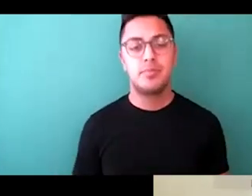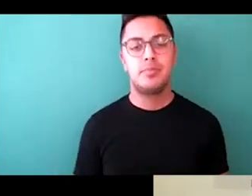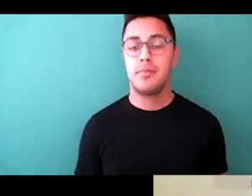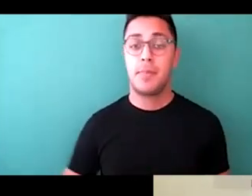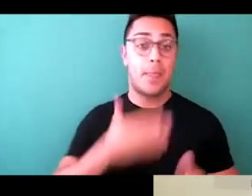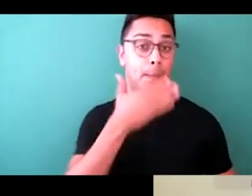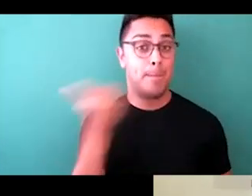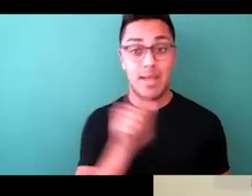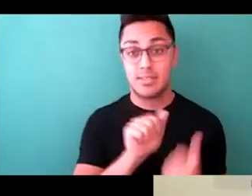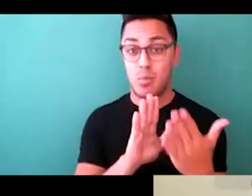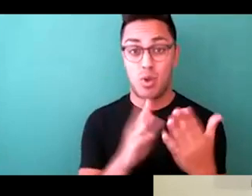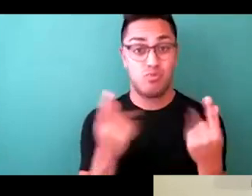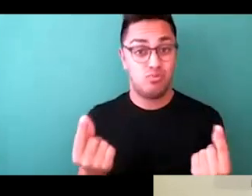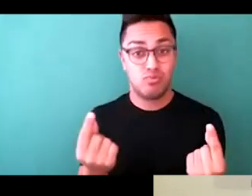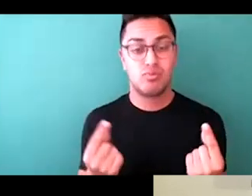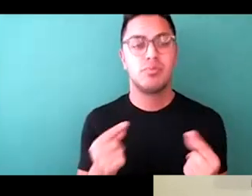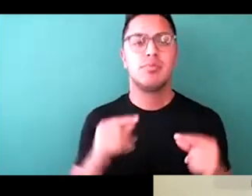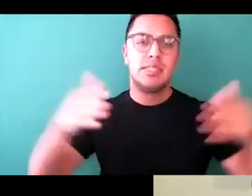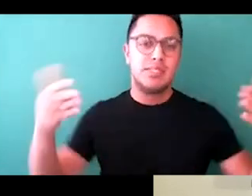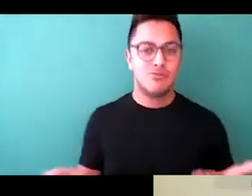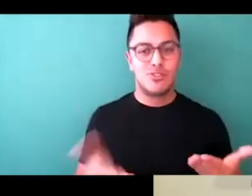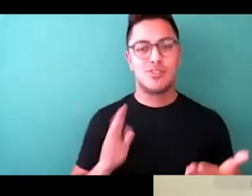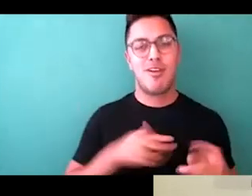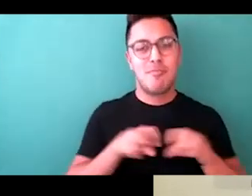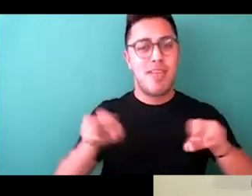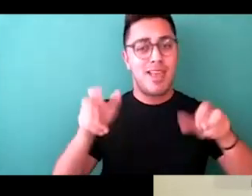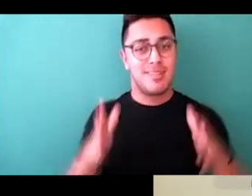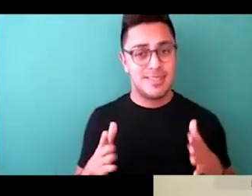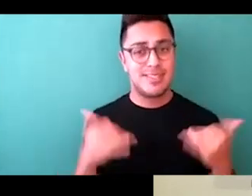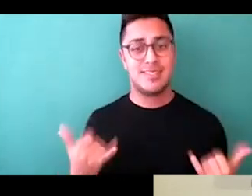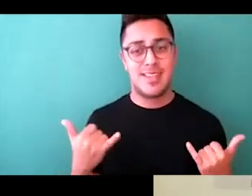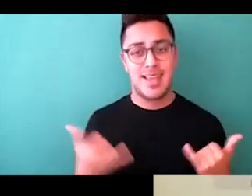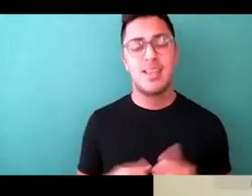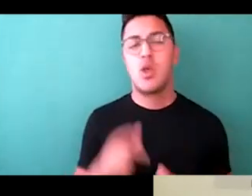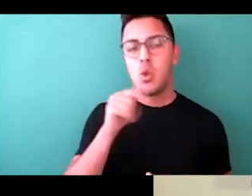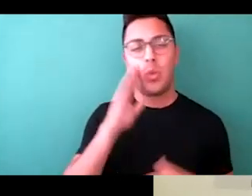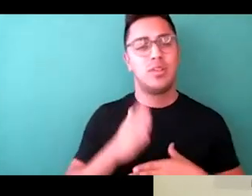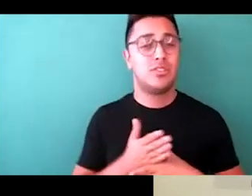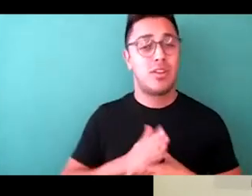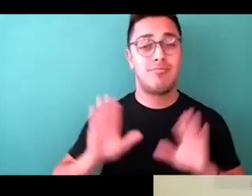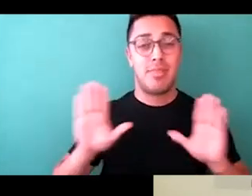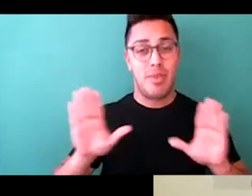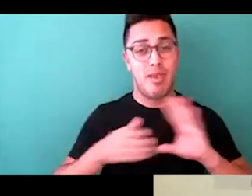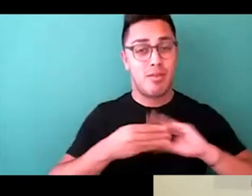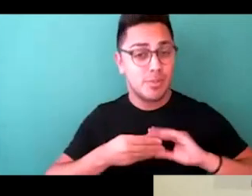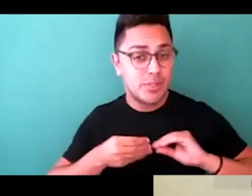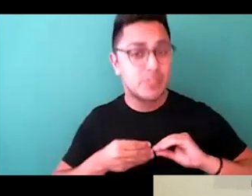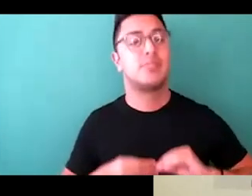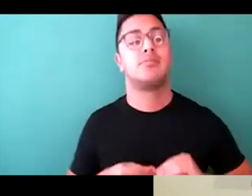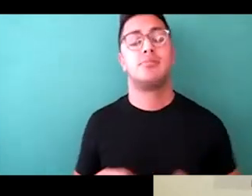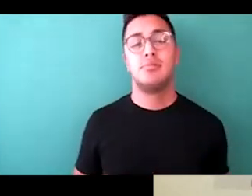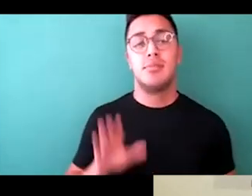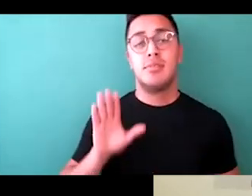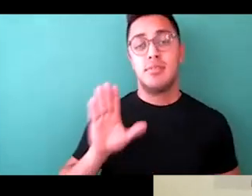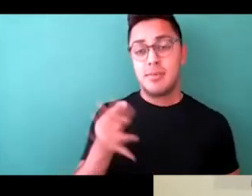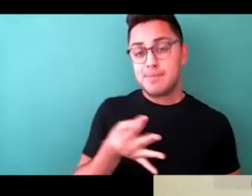that is to really introduce you to our panelists today, who will be sharing their experiences and their expertise